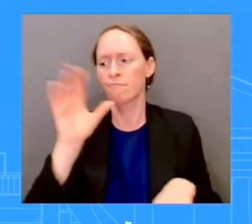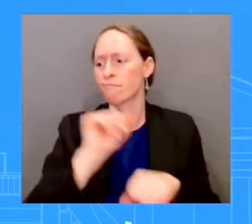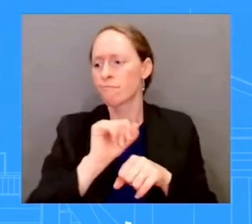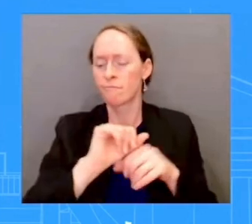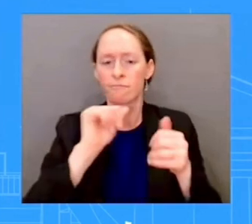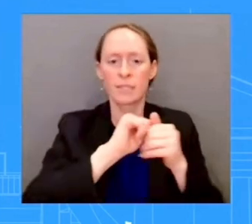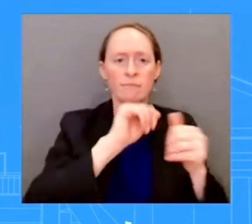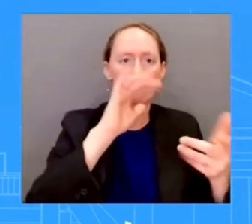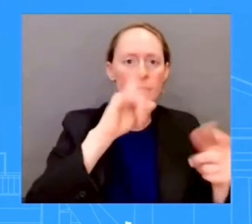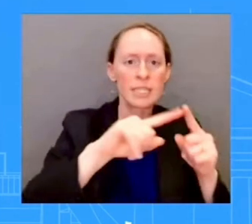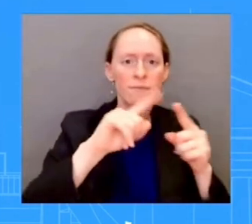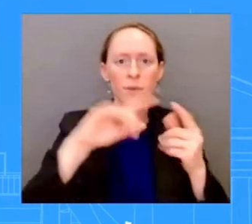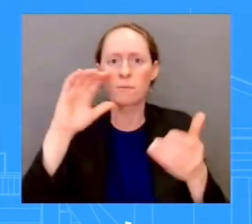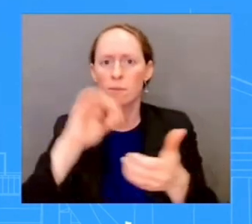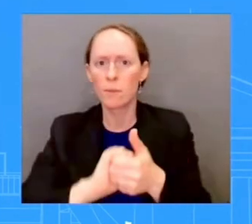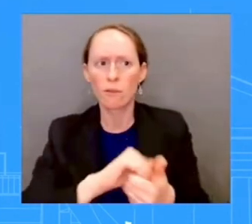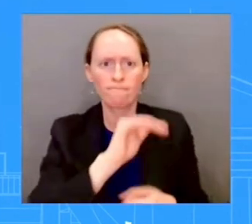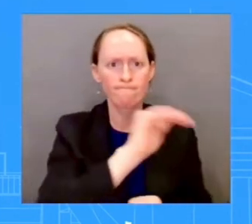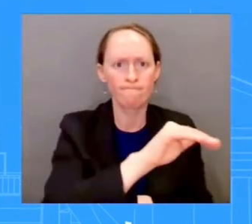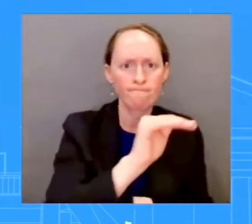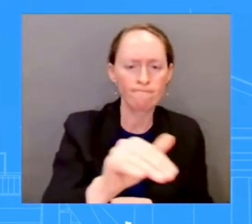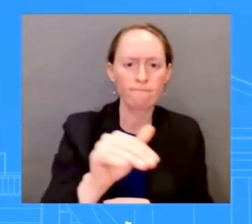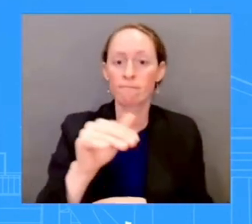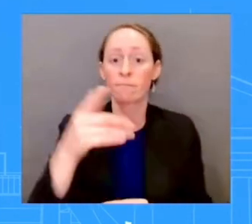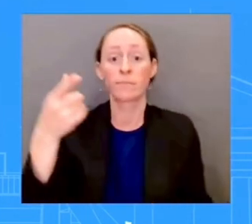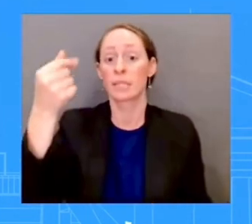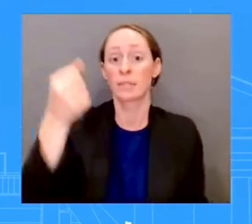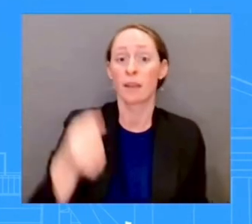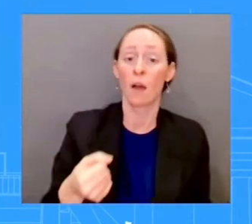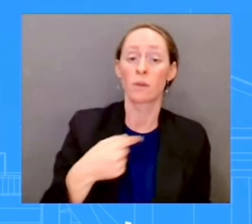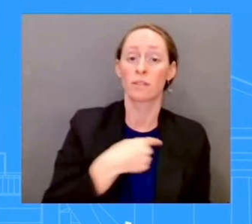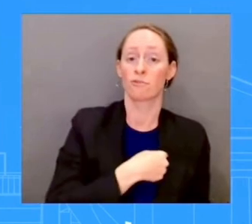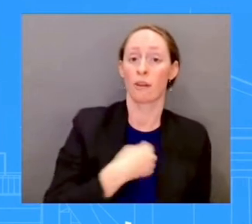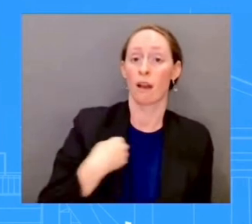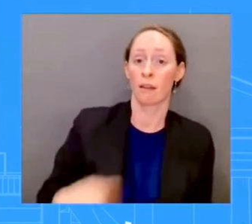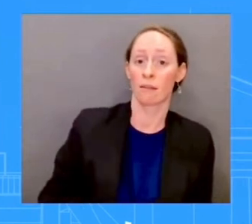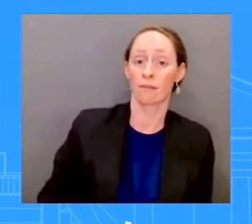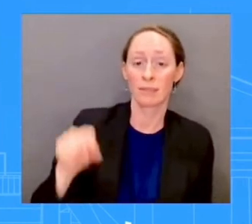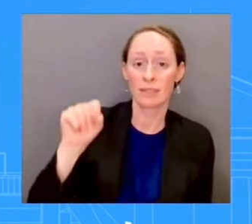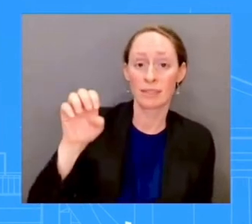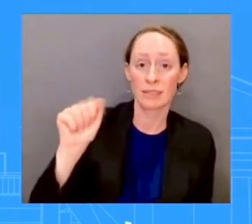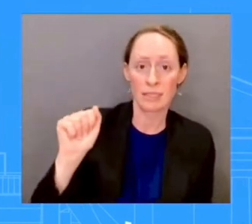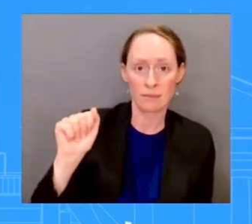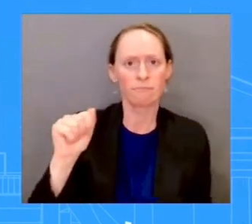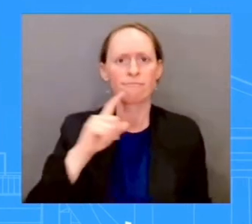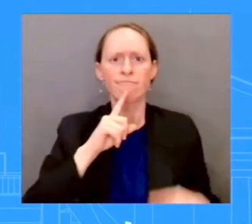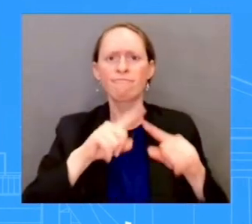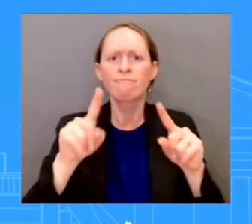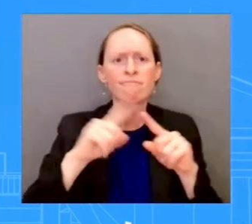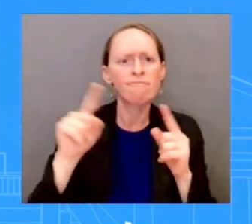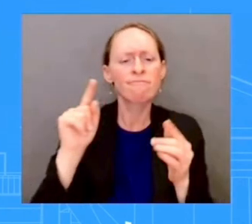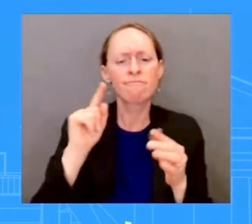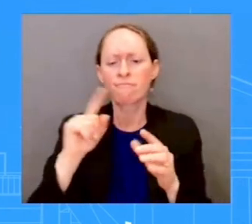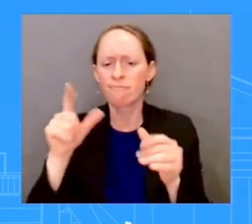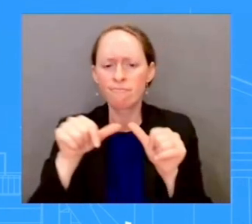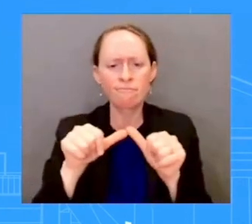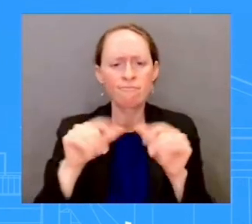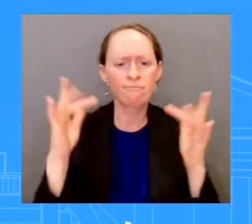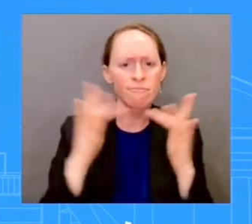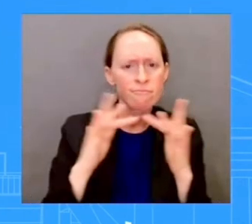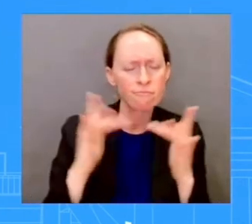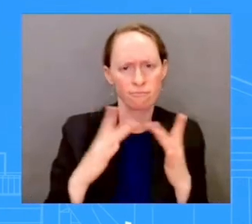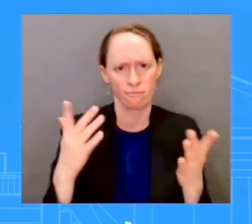President has spoken extensively throughout the Indo-Pacific about the importance of international rules and norms. And you can expect that